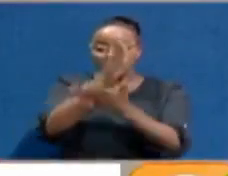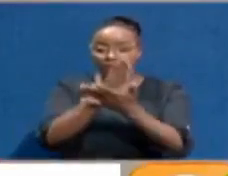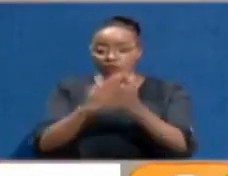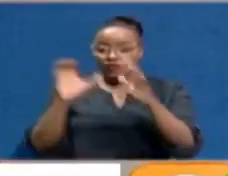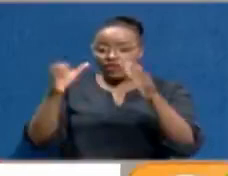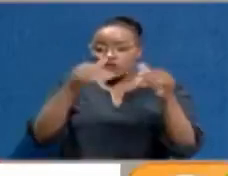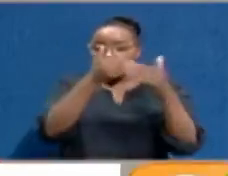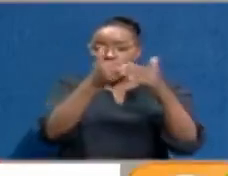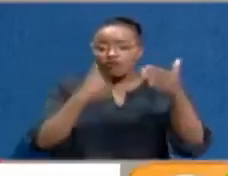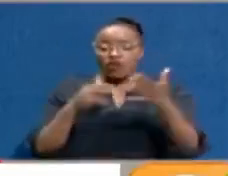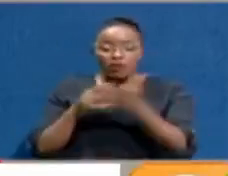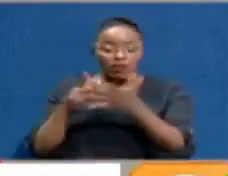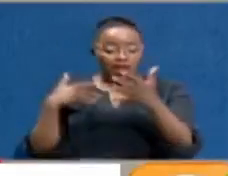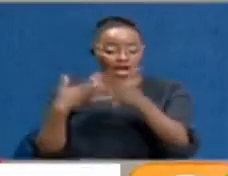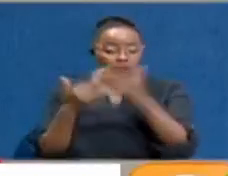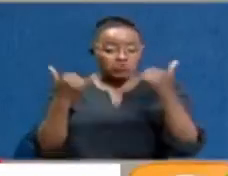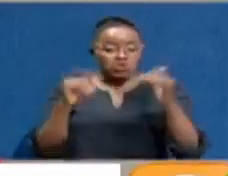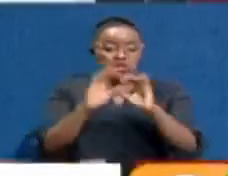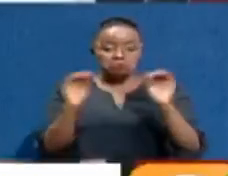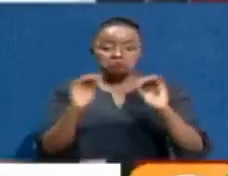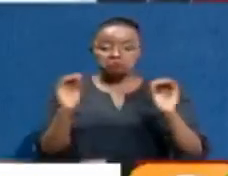have never been paid to date.